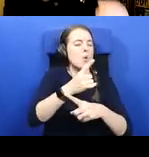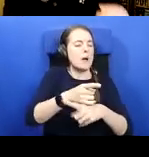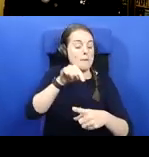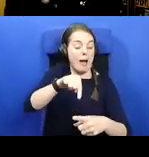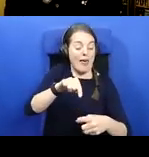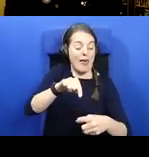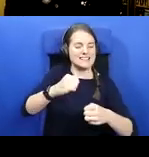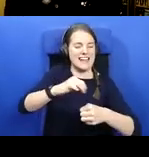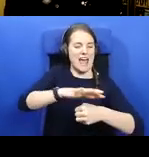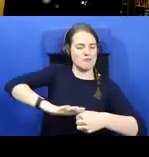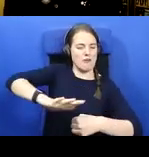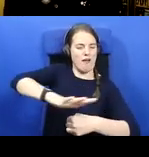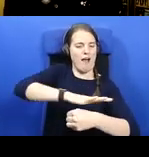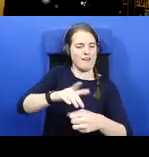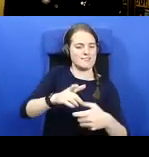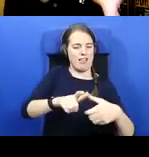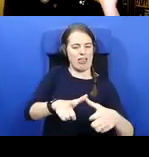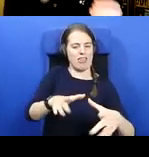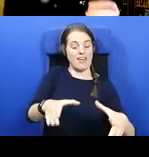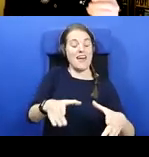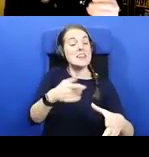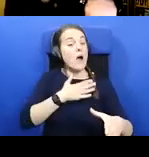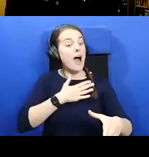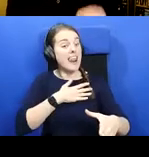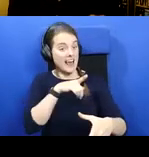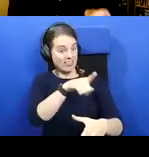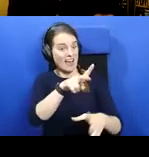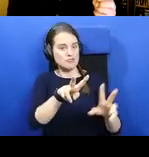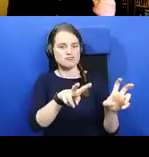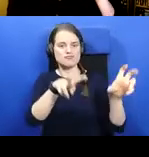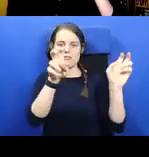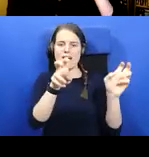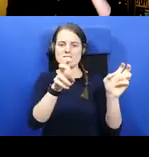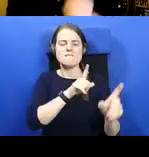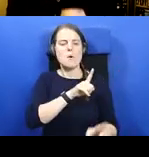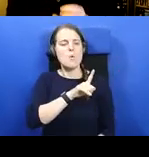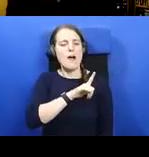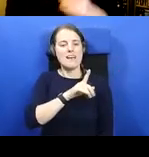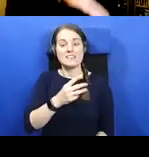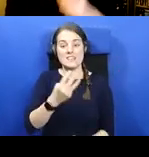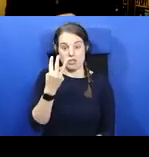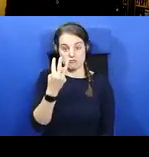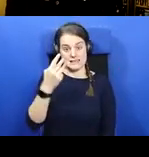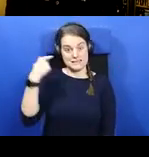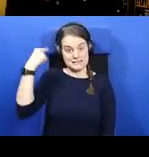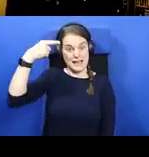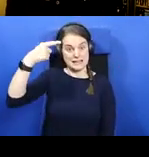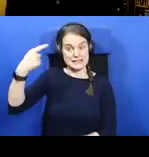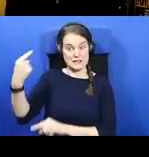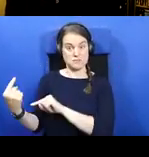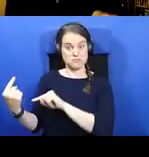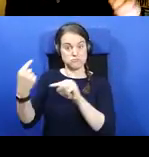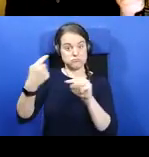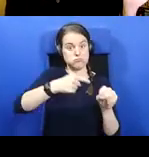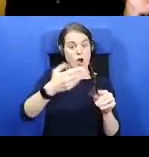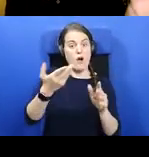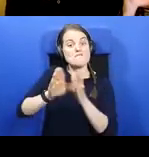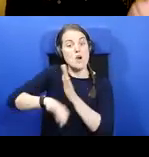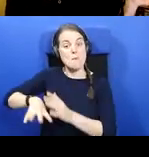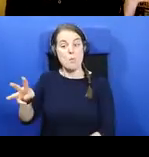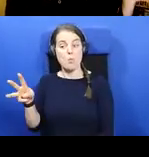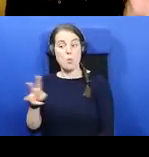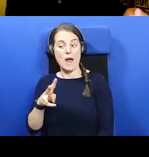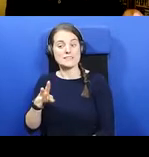like about this reference is, it's three saints who have travelled from Western Britain, and they've